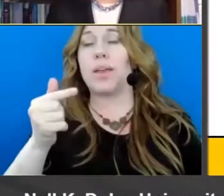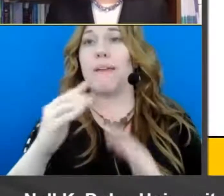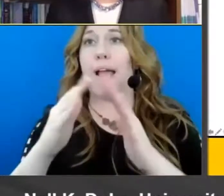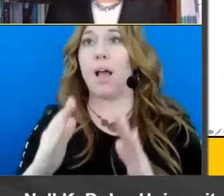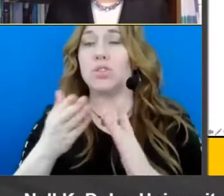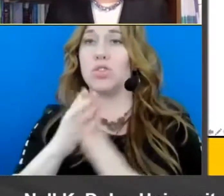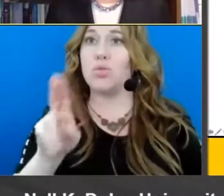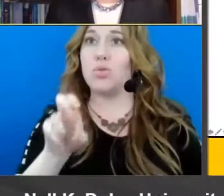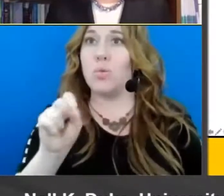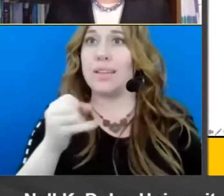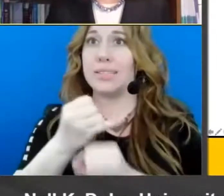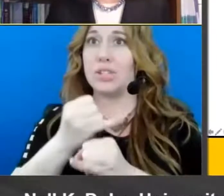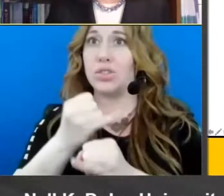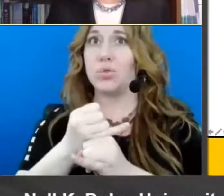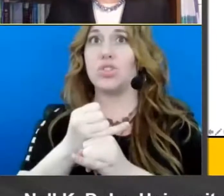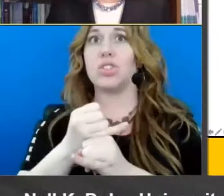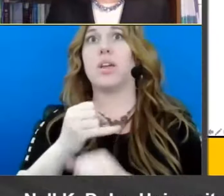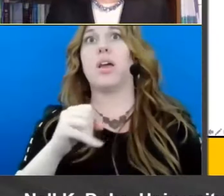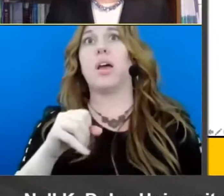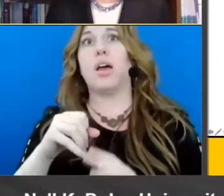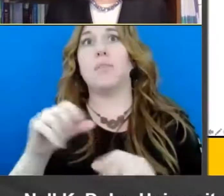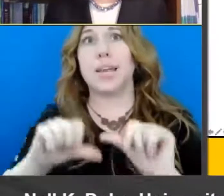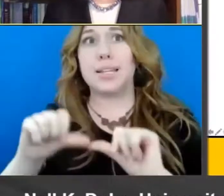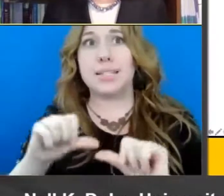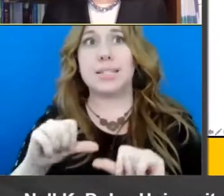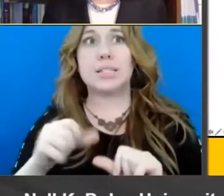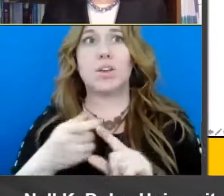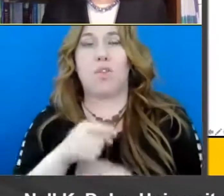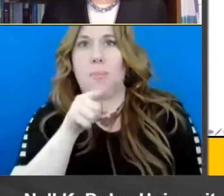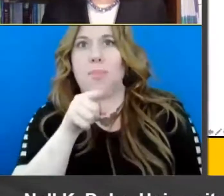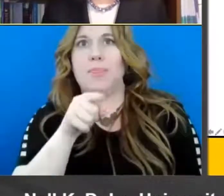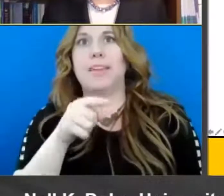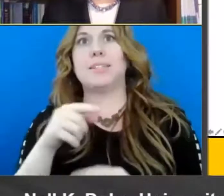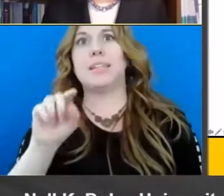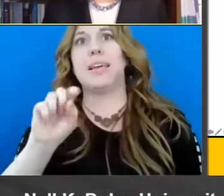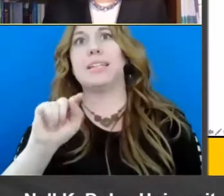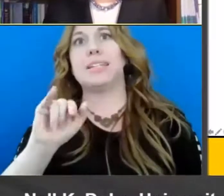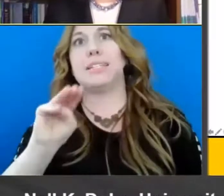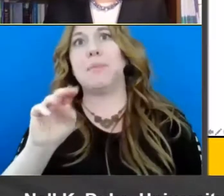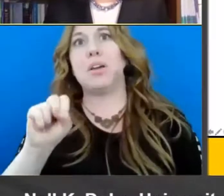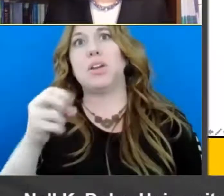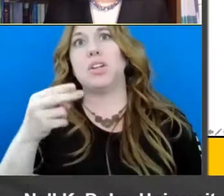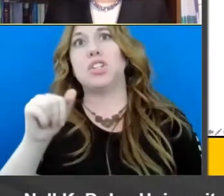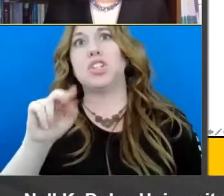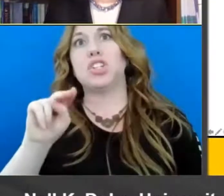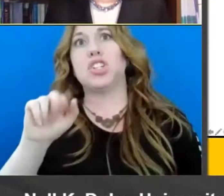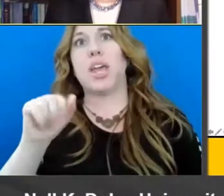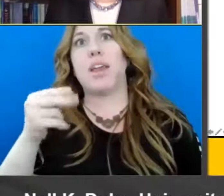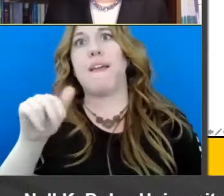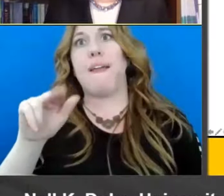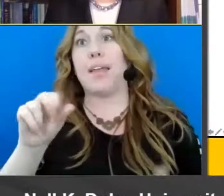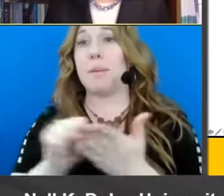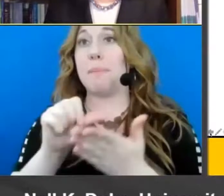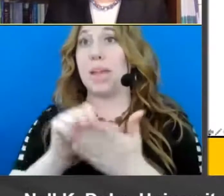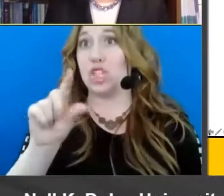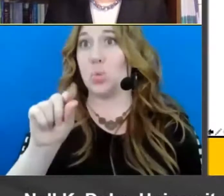um led by this particular practice guidance led by tim shanahan um and if you look on page 20 of the guide you